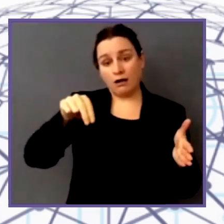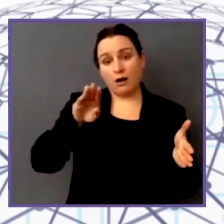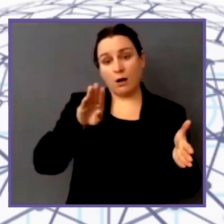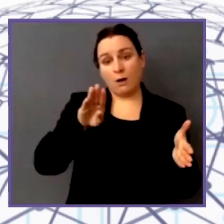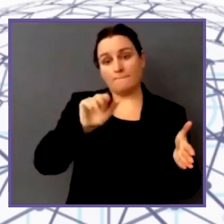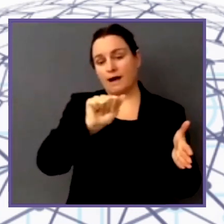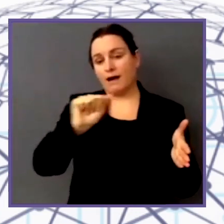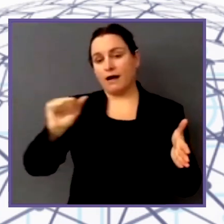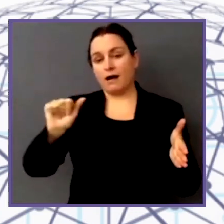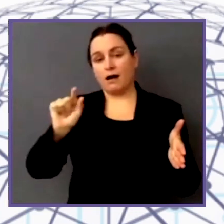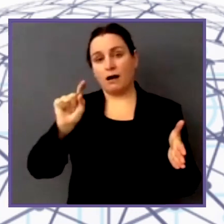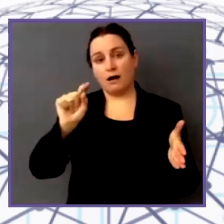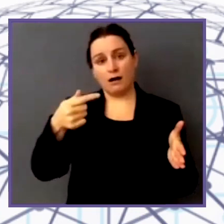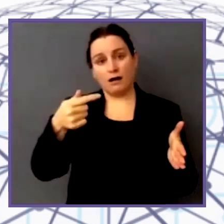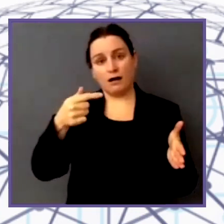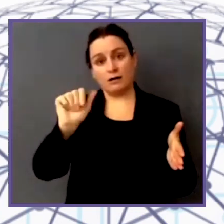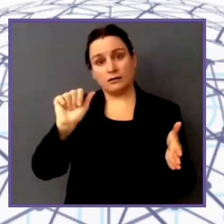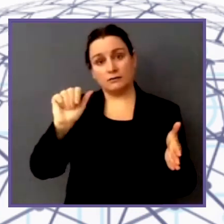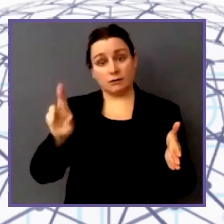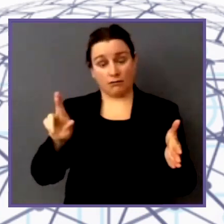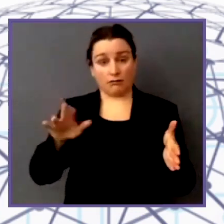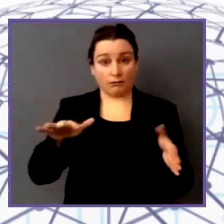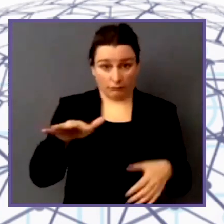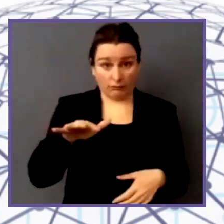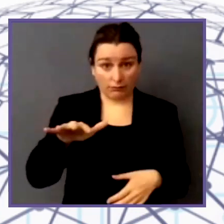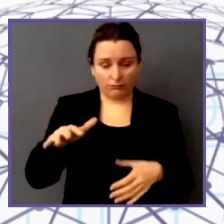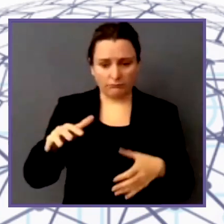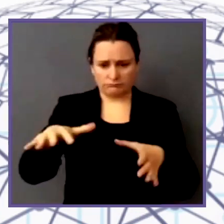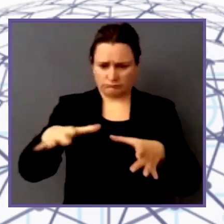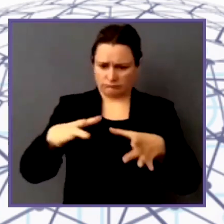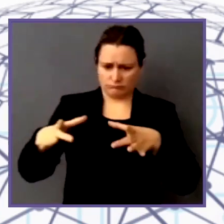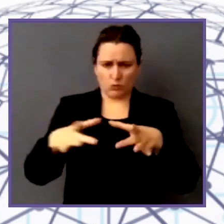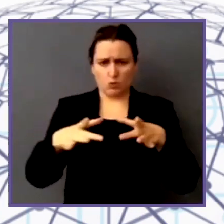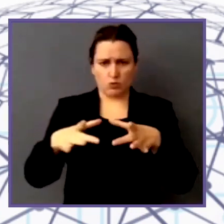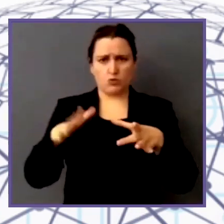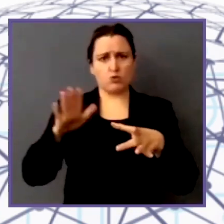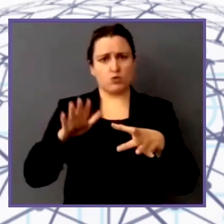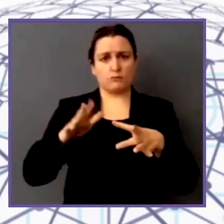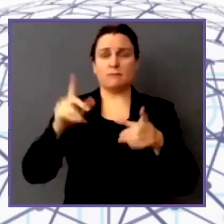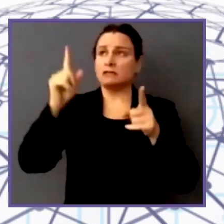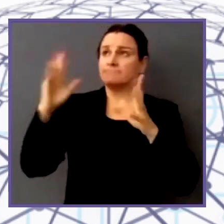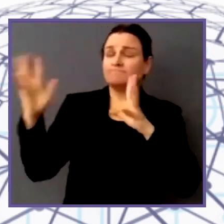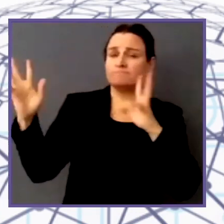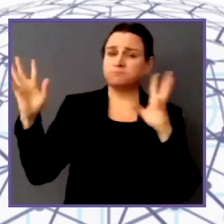What impact does extreme climate have on disabled people in your city?